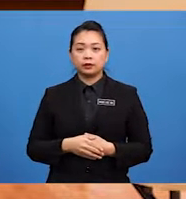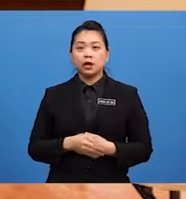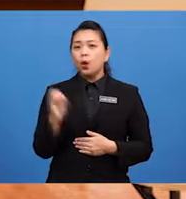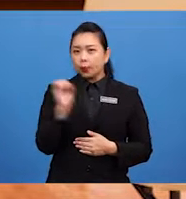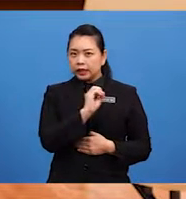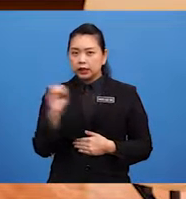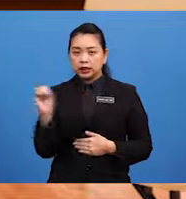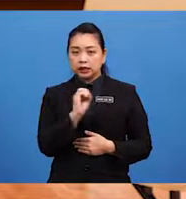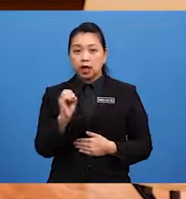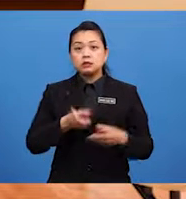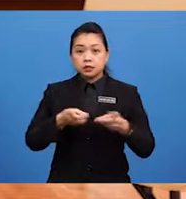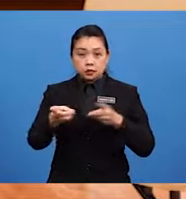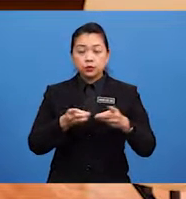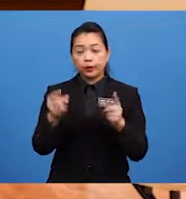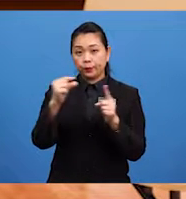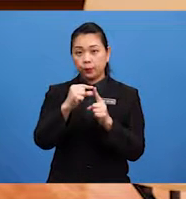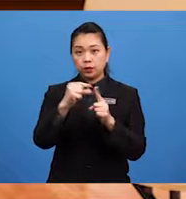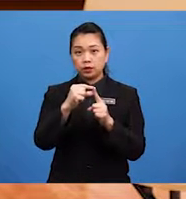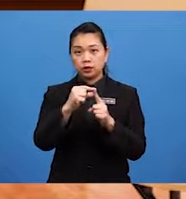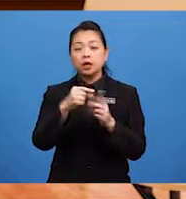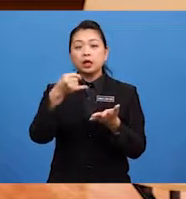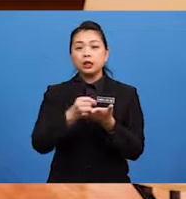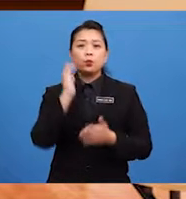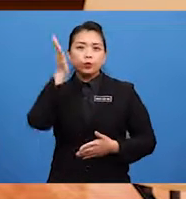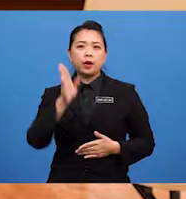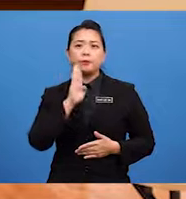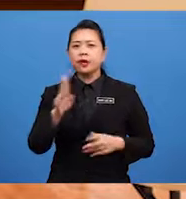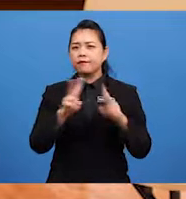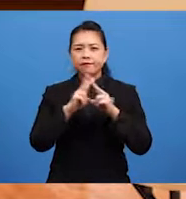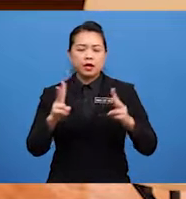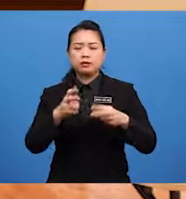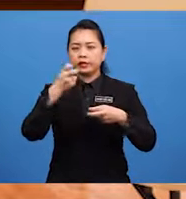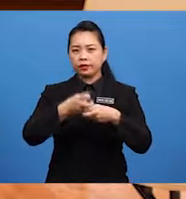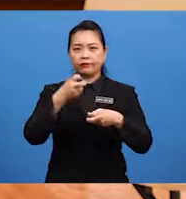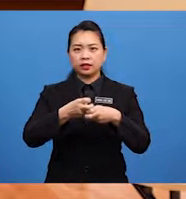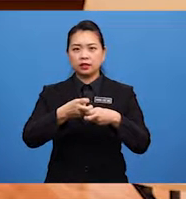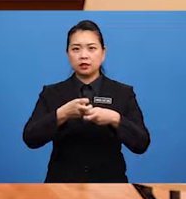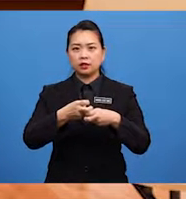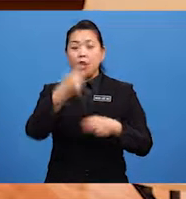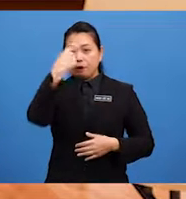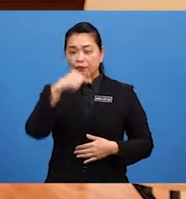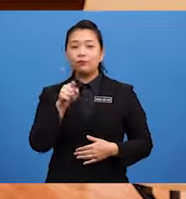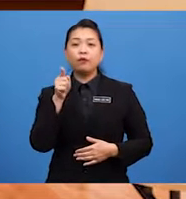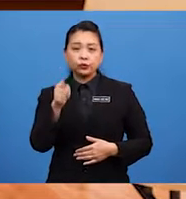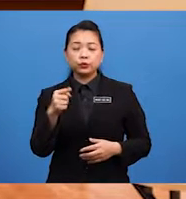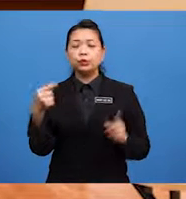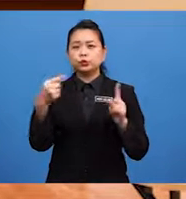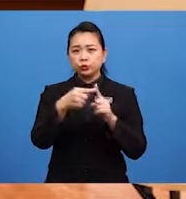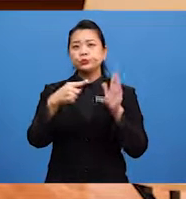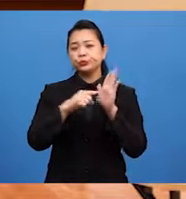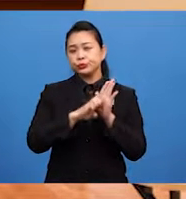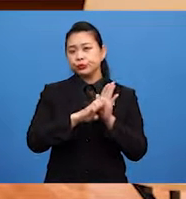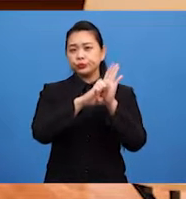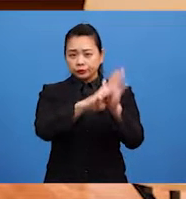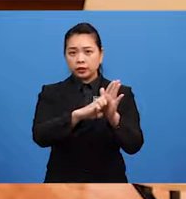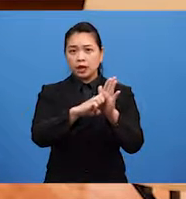these describing words It will be very difficult for you to express how